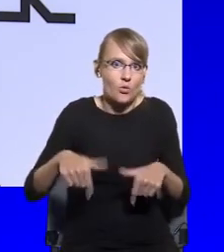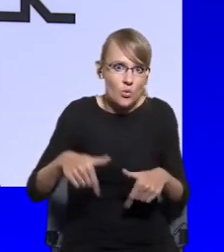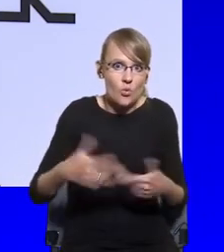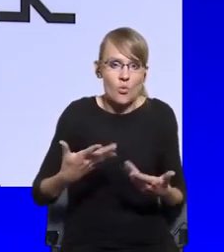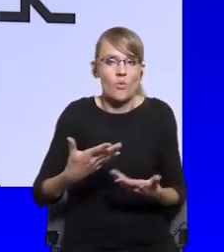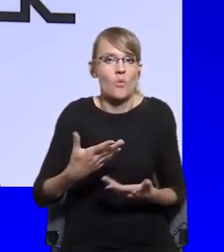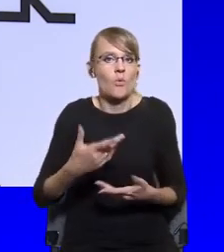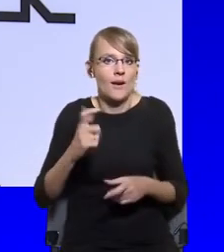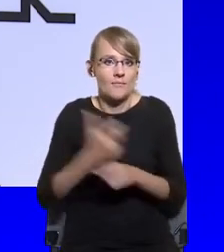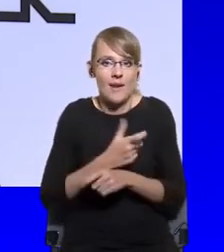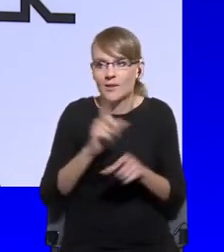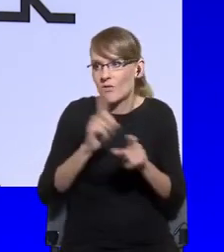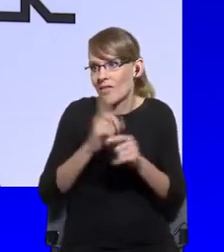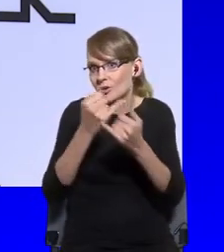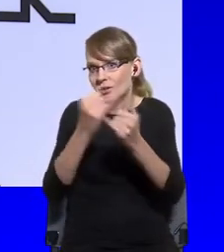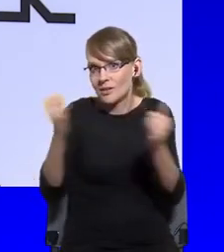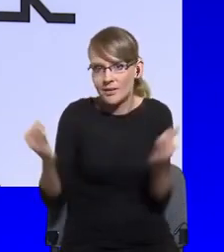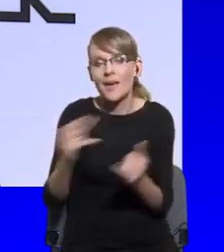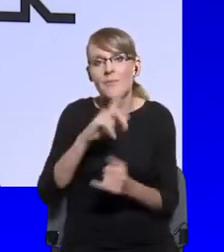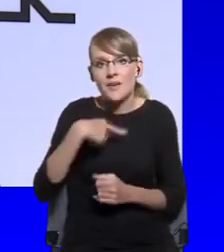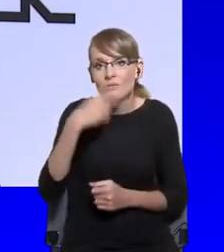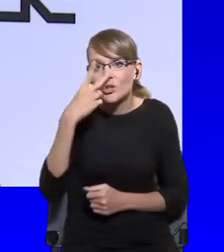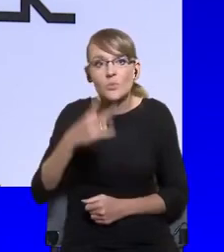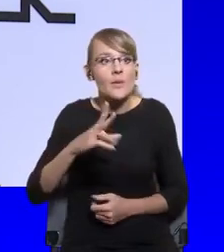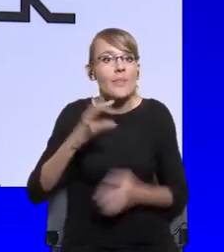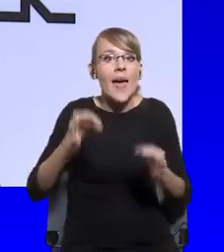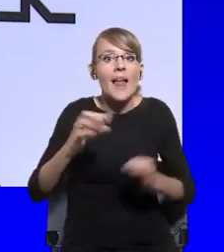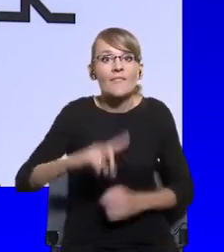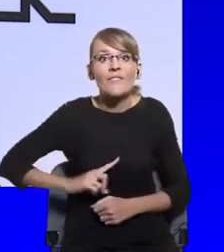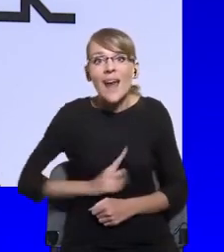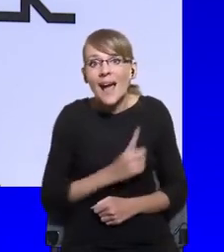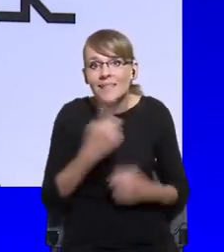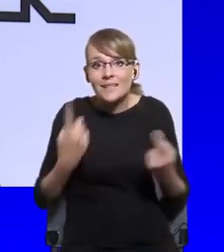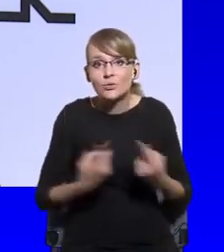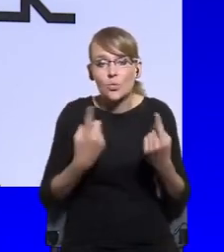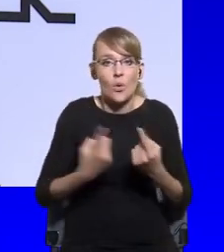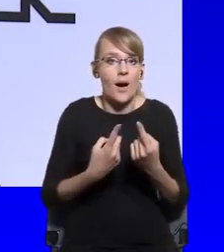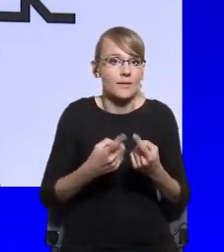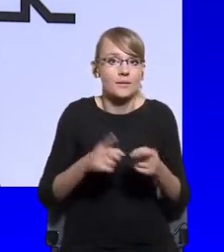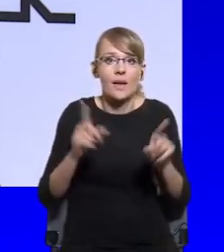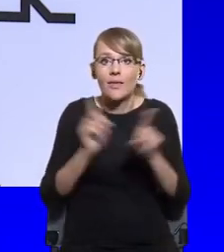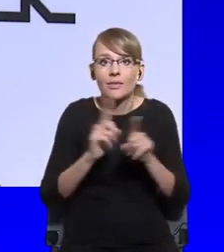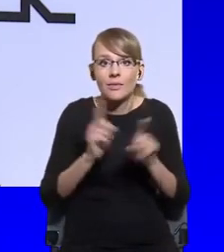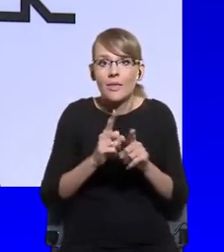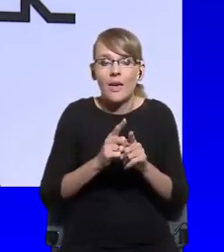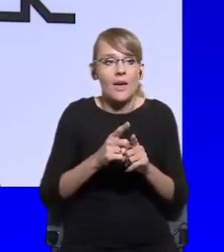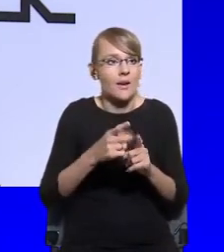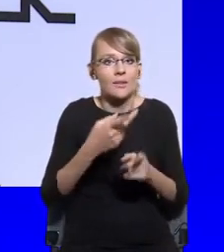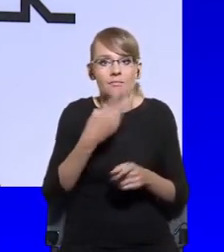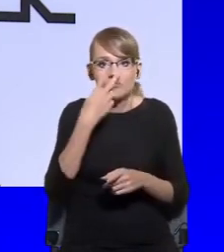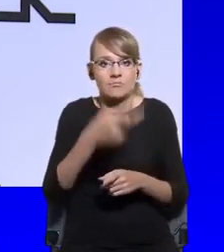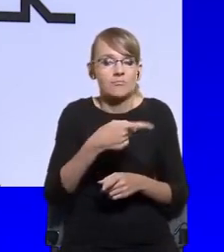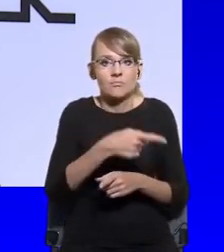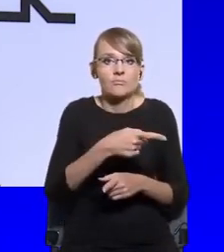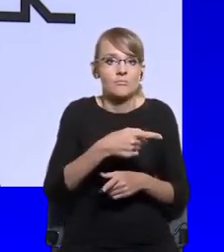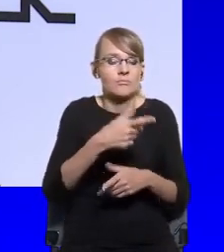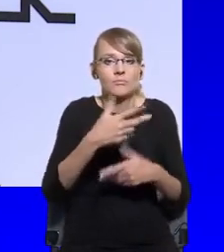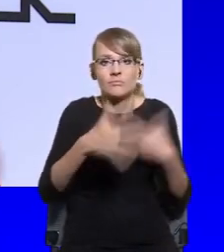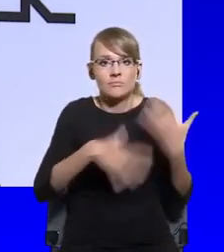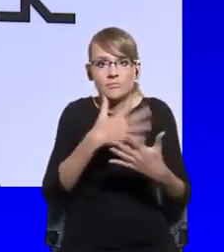are seeing what's going on in France at the moment where there is this mixture of social issues and COVID